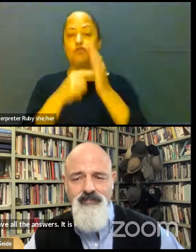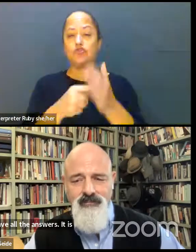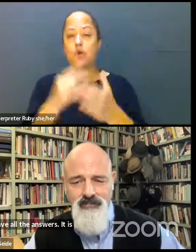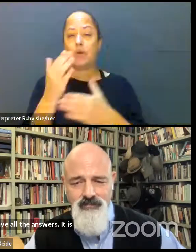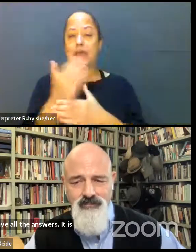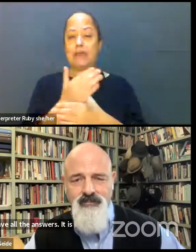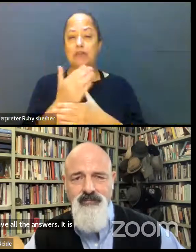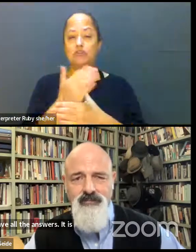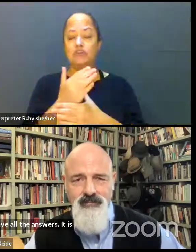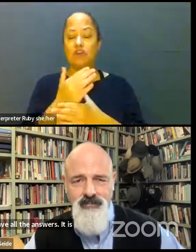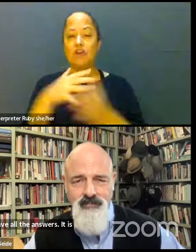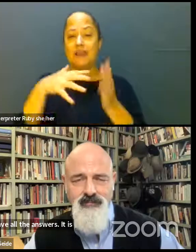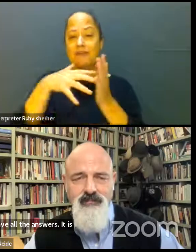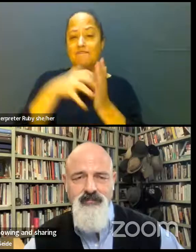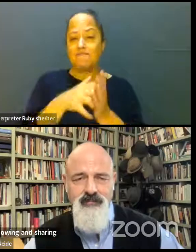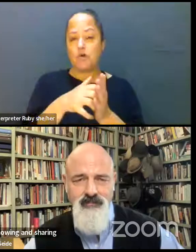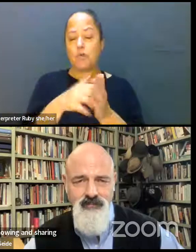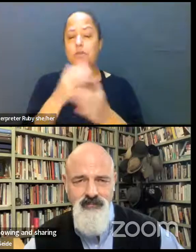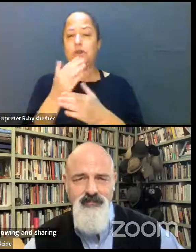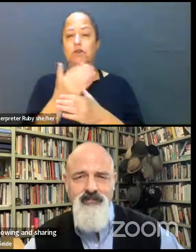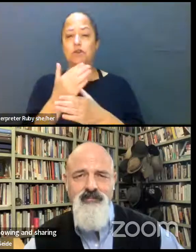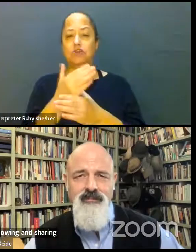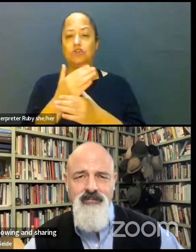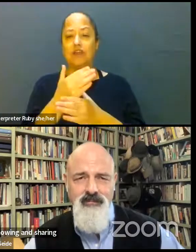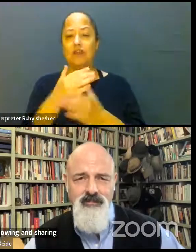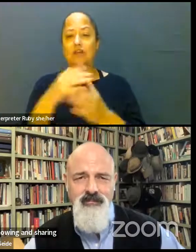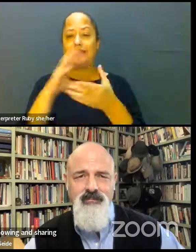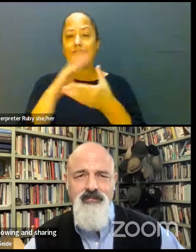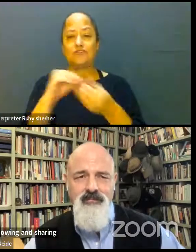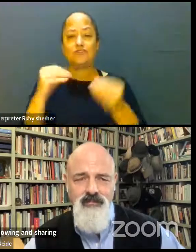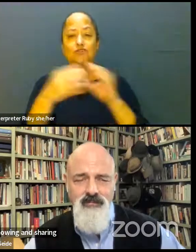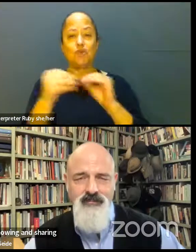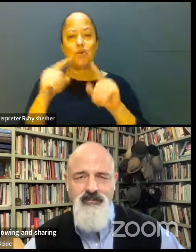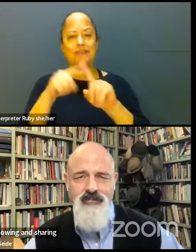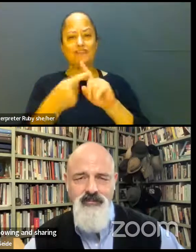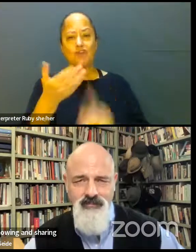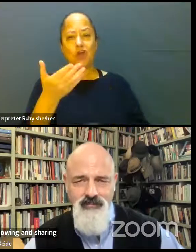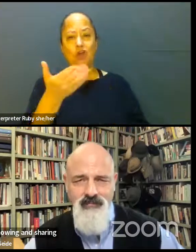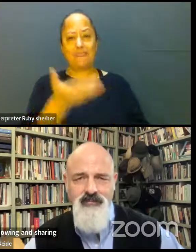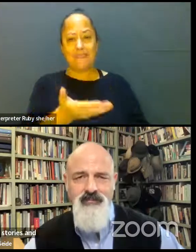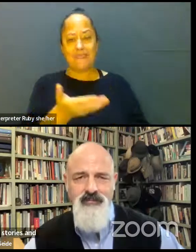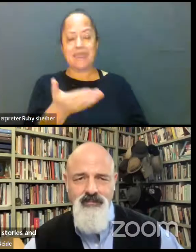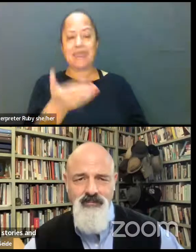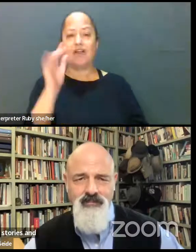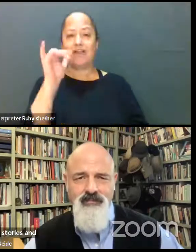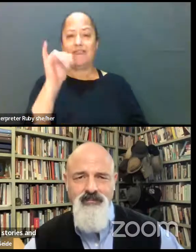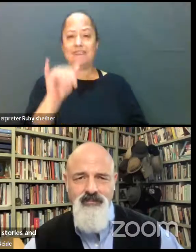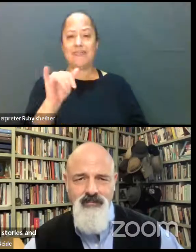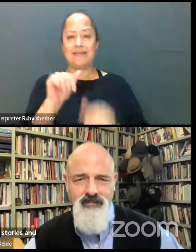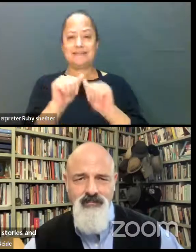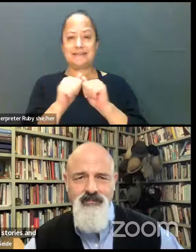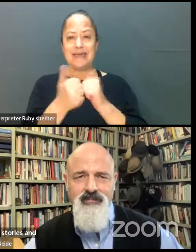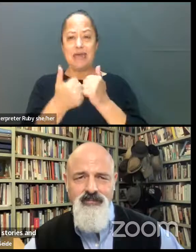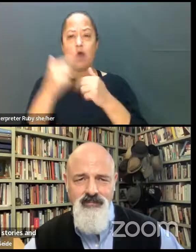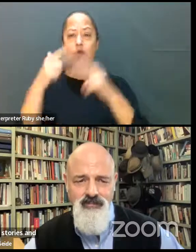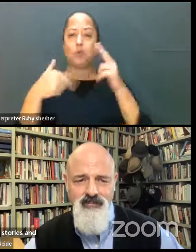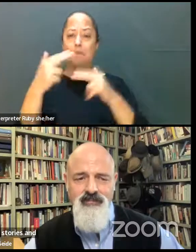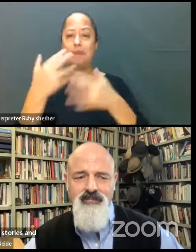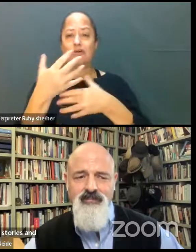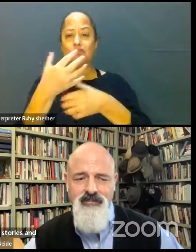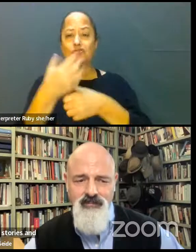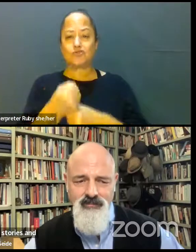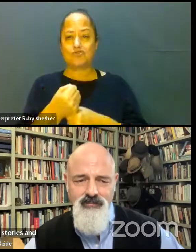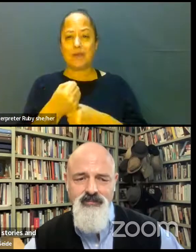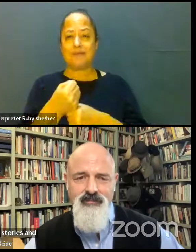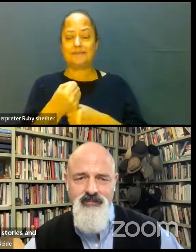and sharing stories. And you start there. That's how you build trust. That's how you